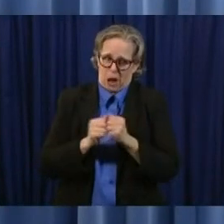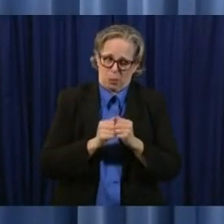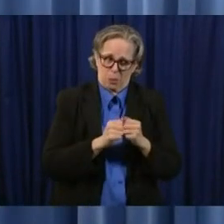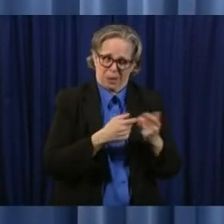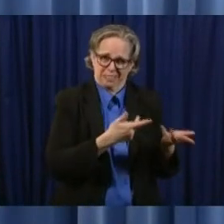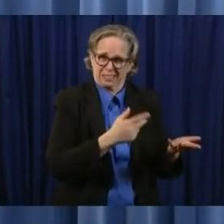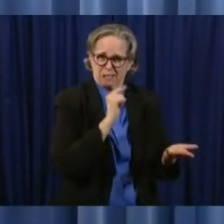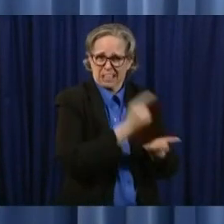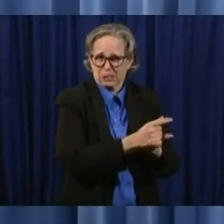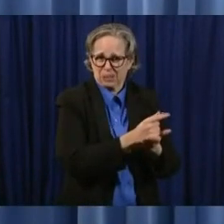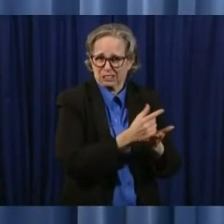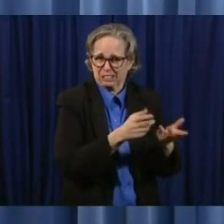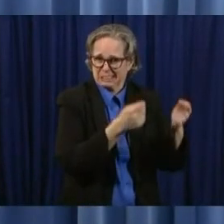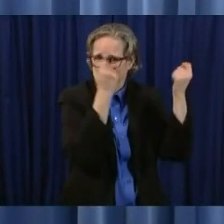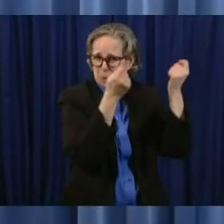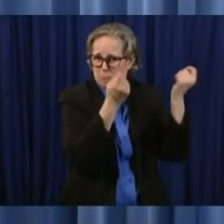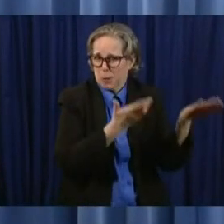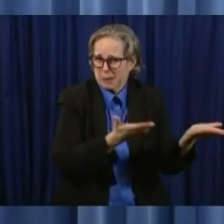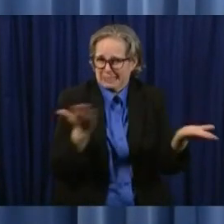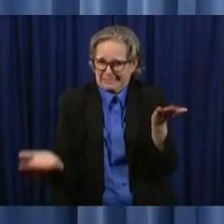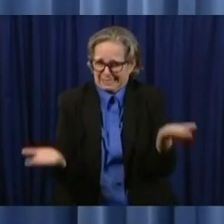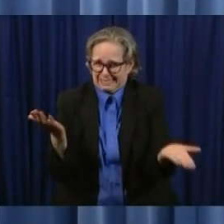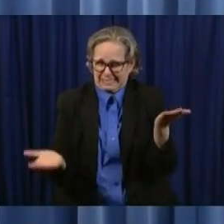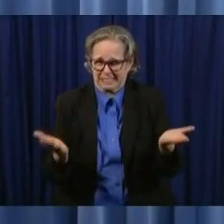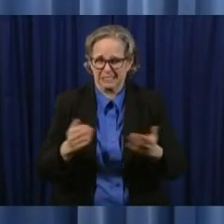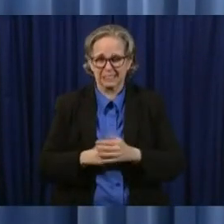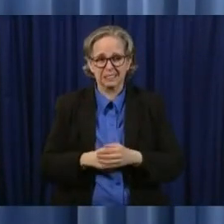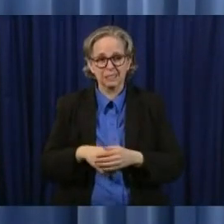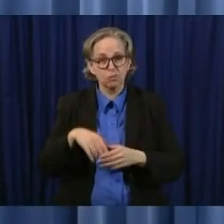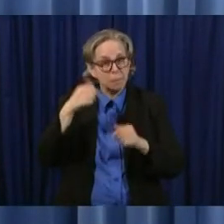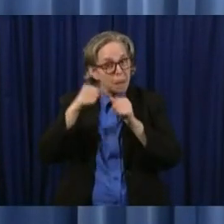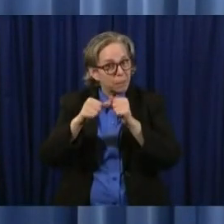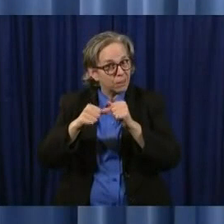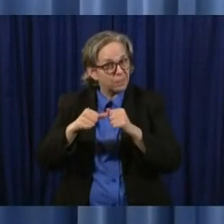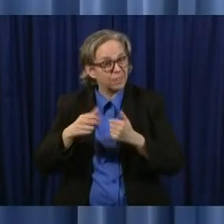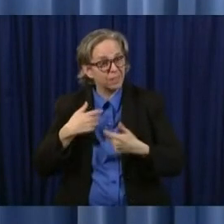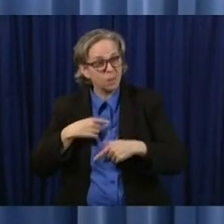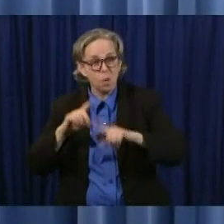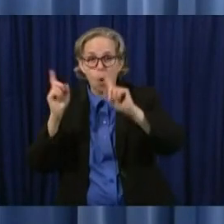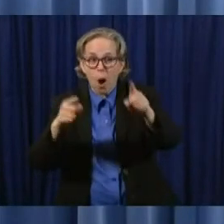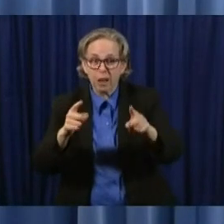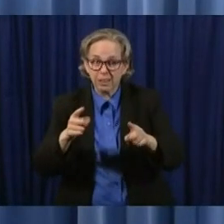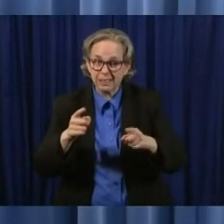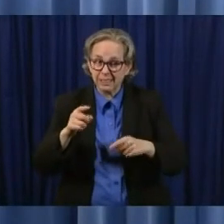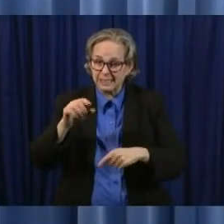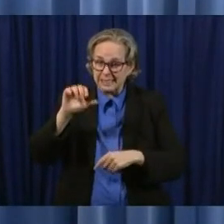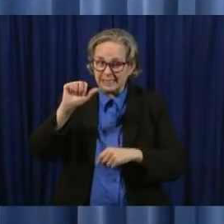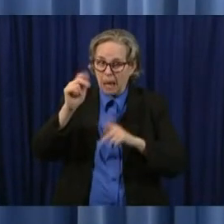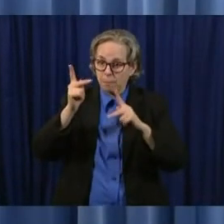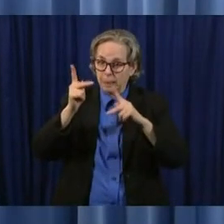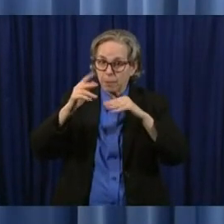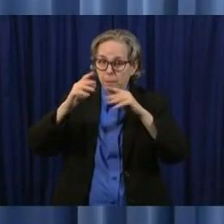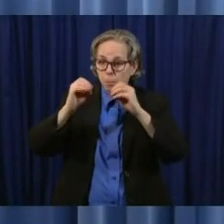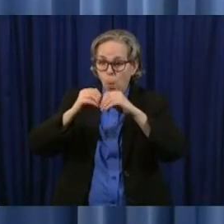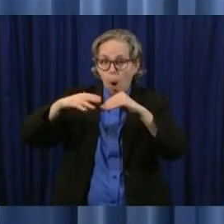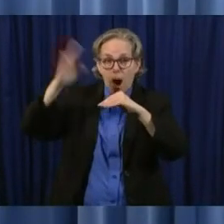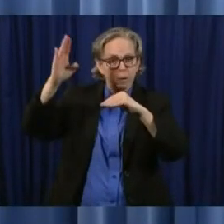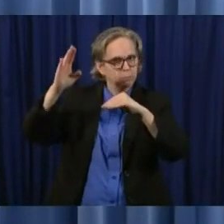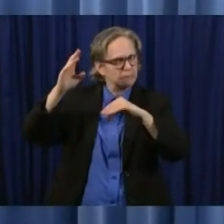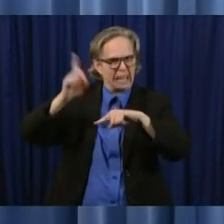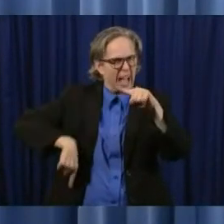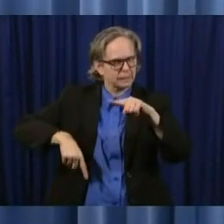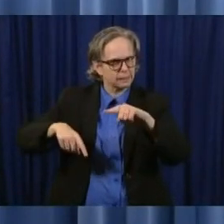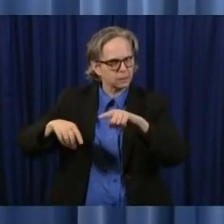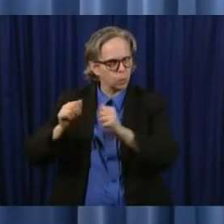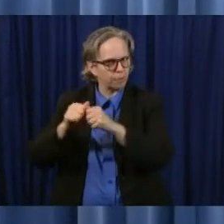remember that our order prohibits gatherings of more than 10 people at a time while it's time to graduate it's not the